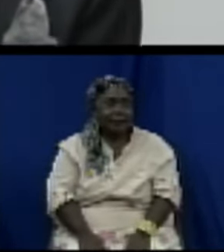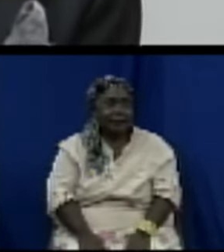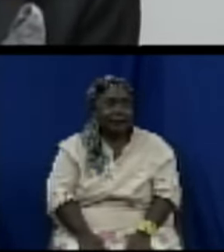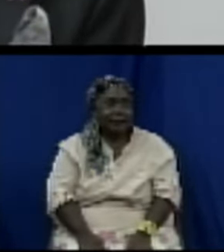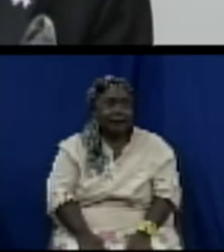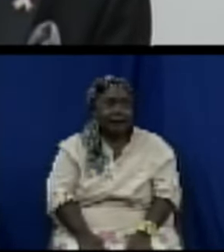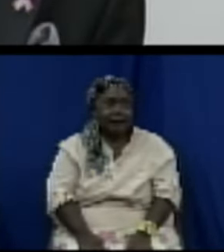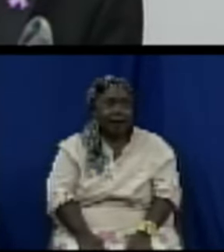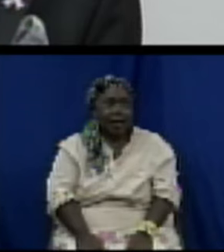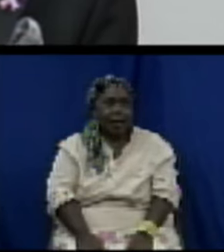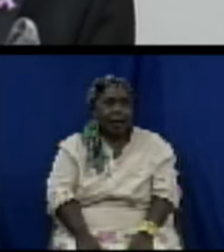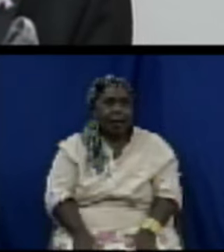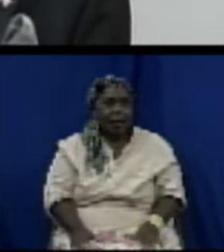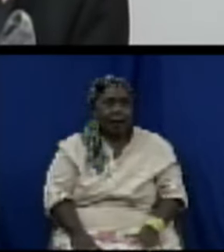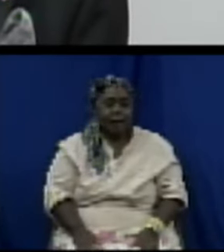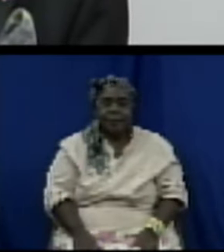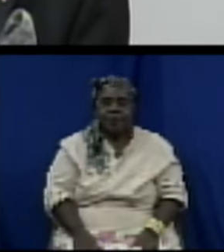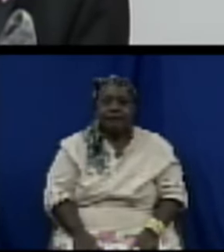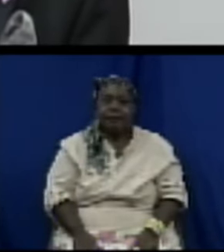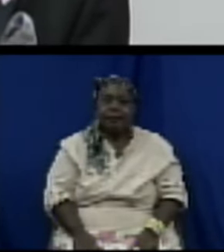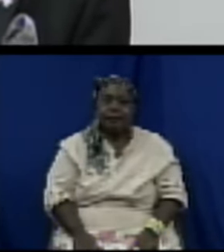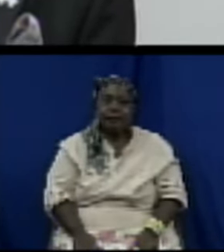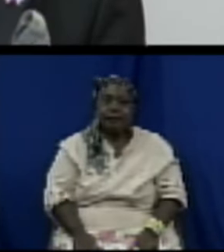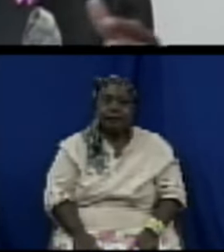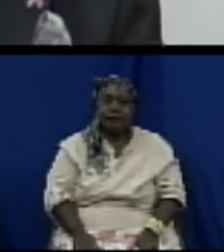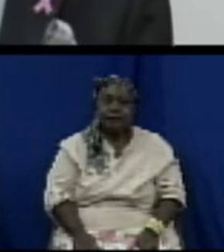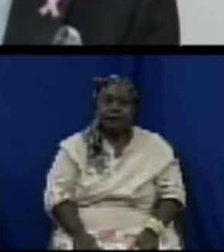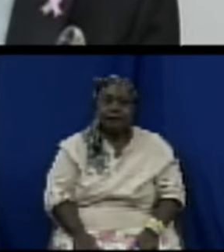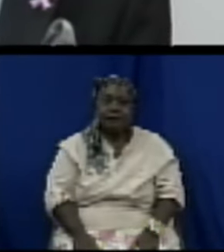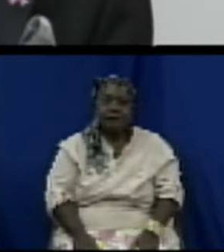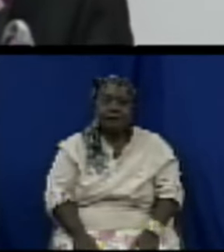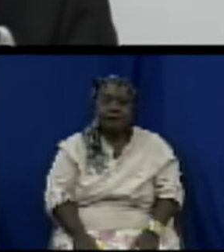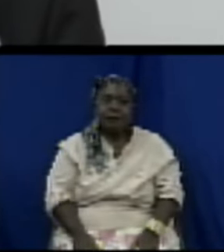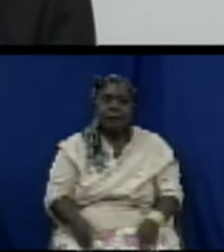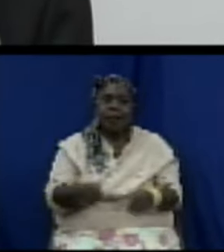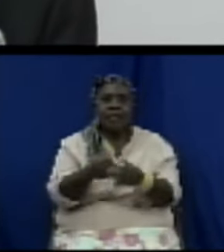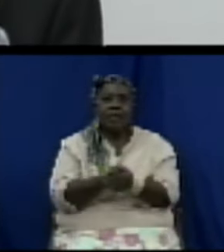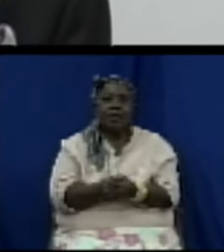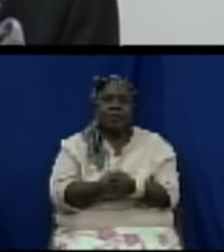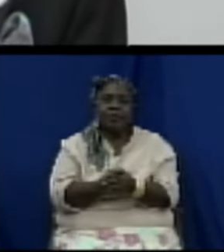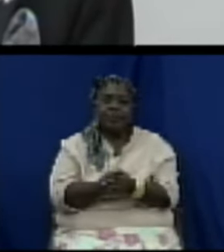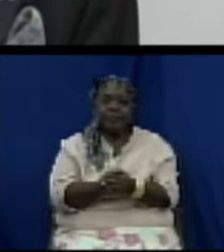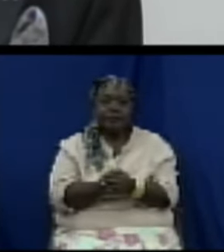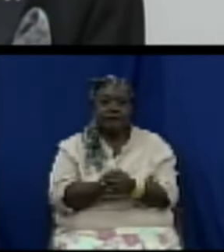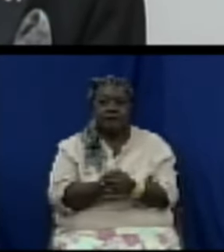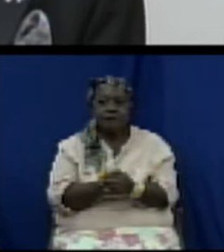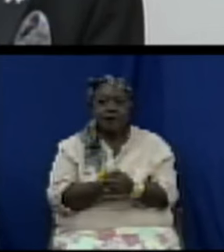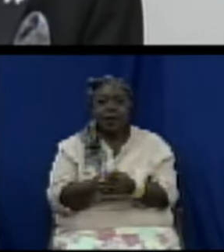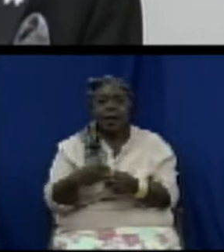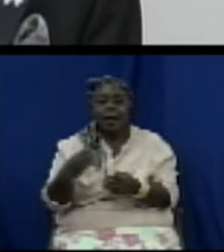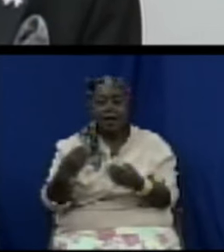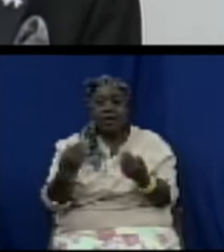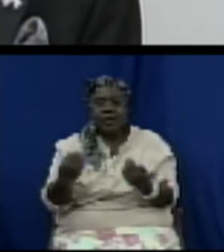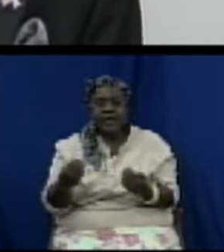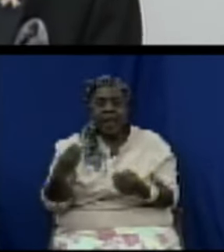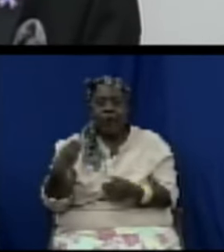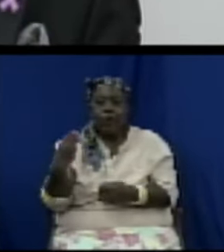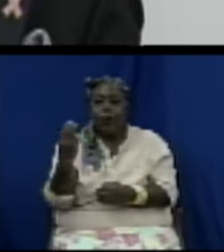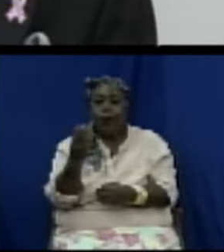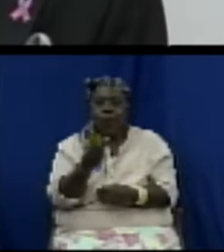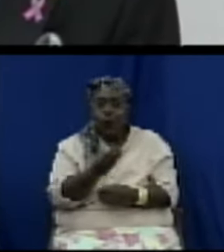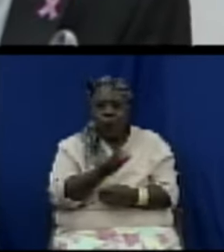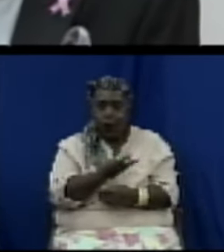contractual arrangement made by the consumer and the provider of the goods or services